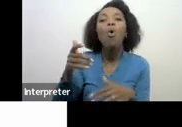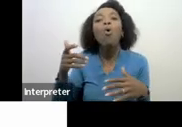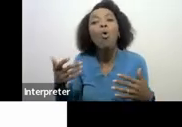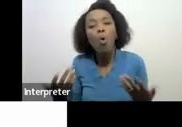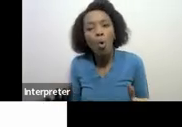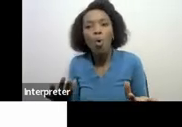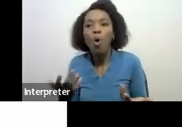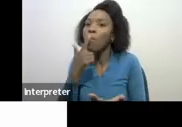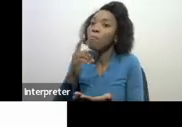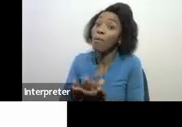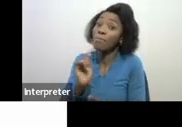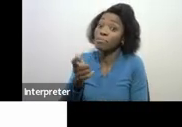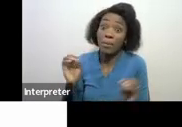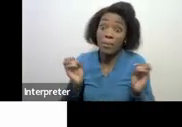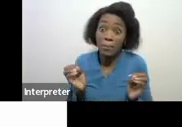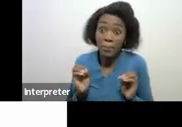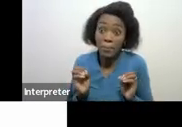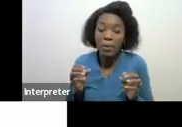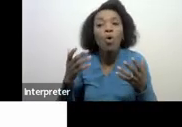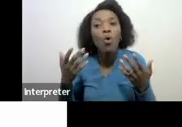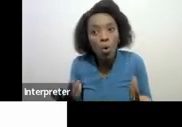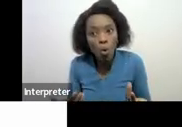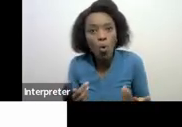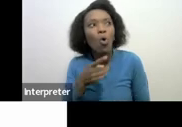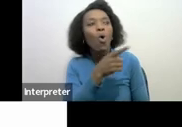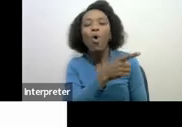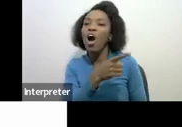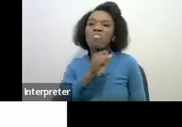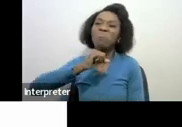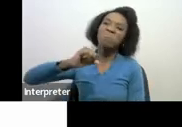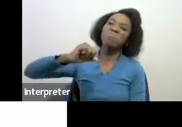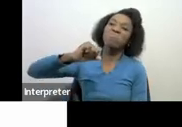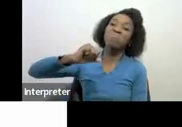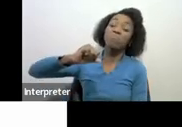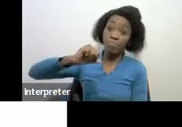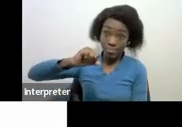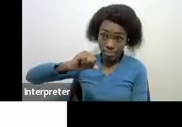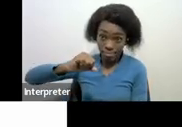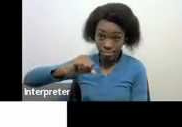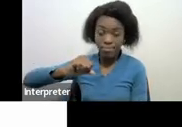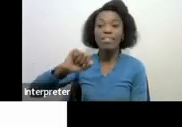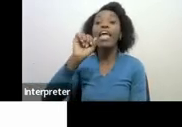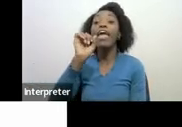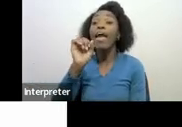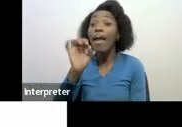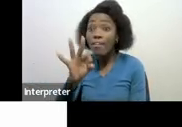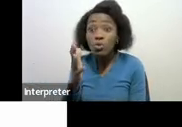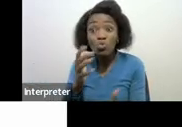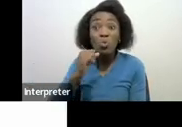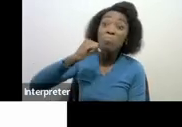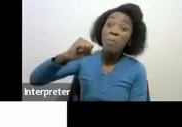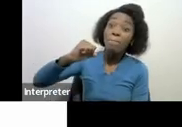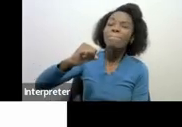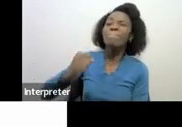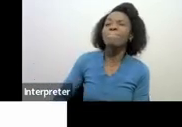don't promise to pay or you don't cooperate we then send you what we call a final reminder